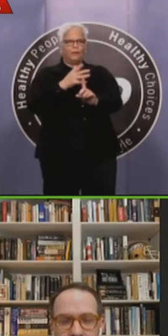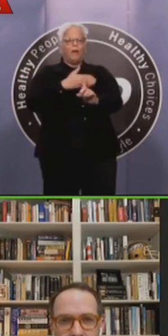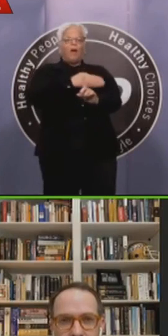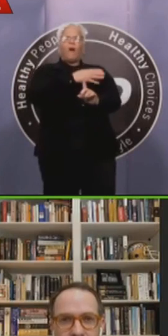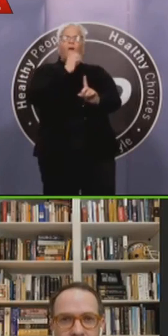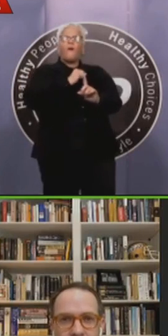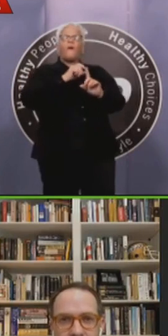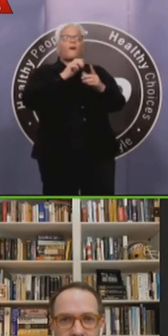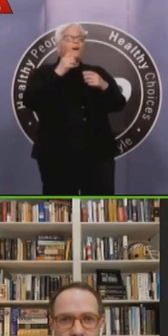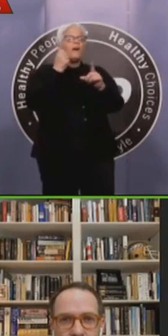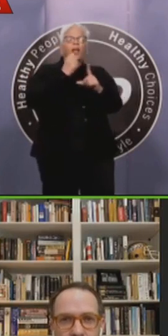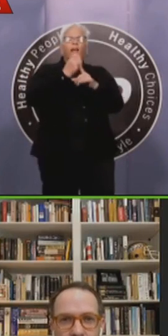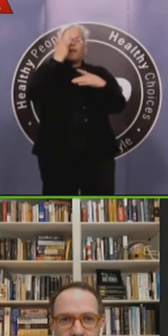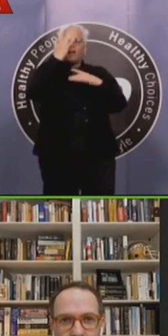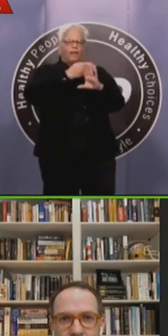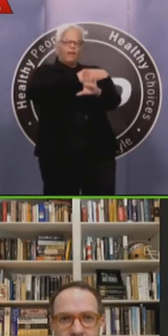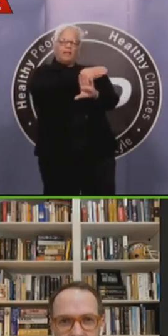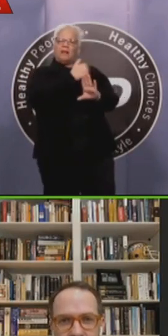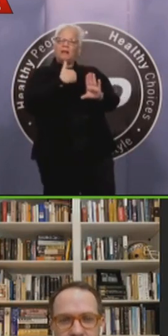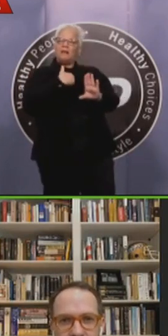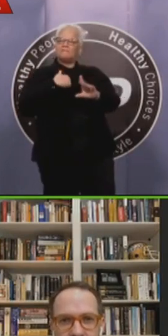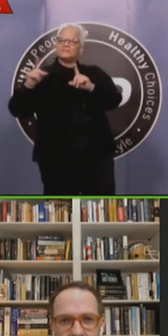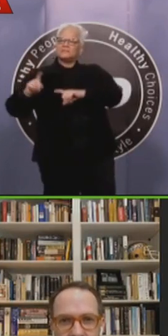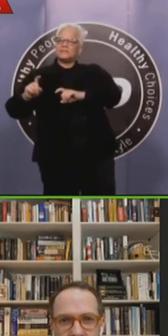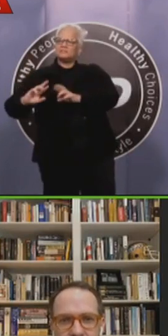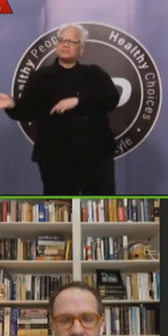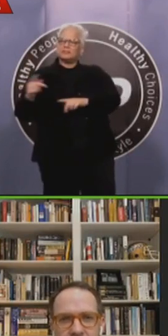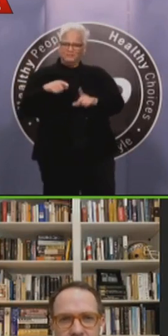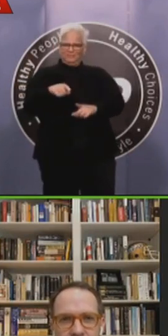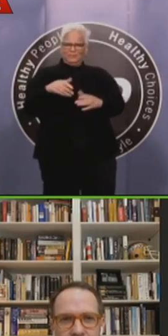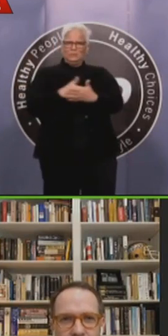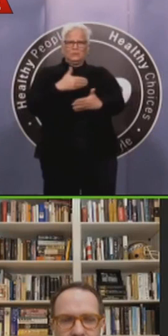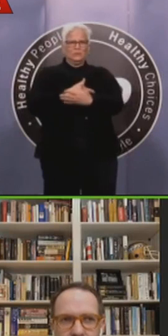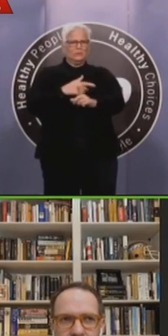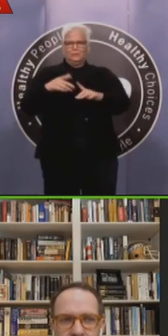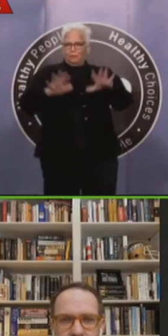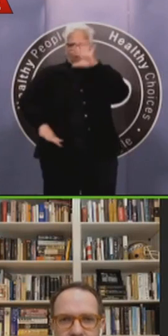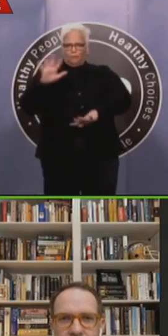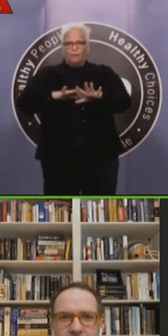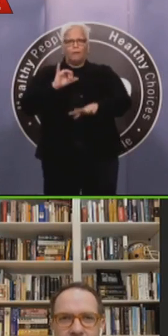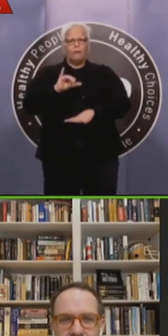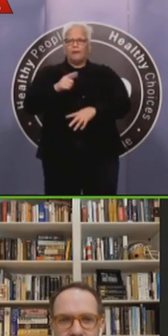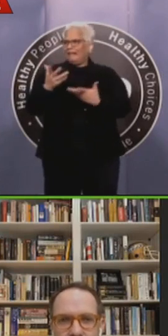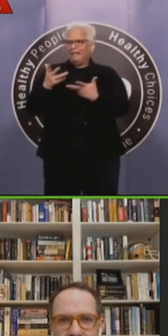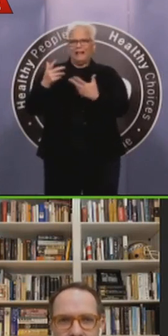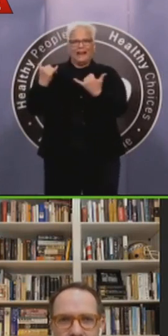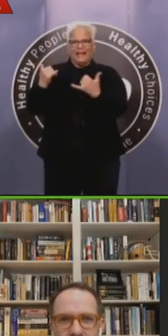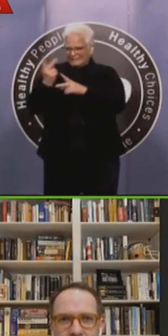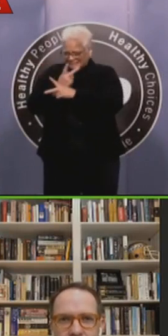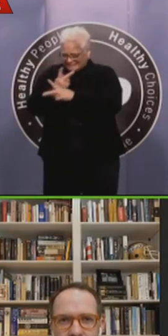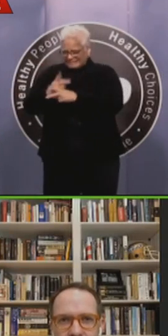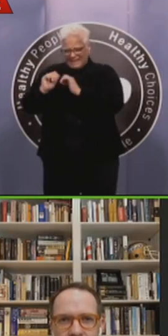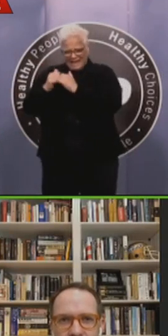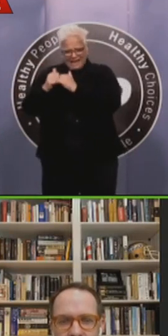our entire country was immune to when it hit the United States. And so the, the challenge that we've